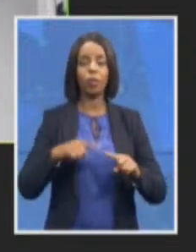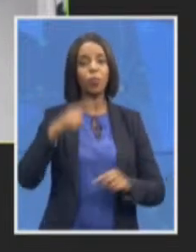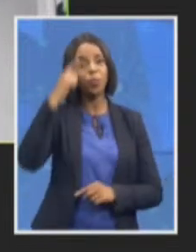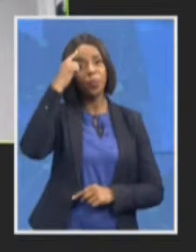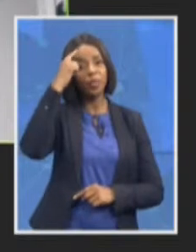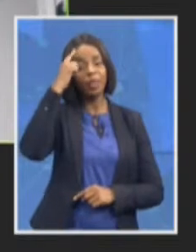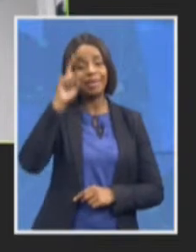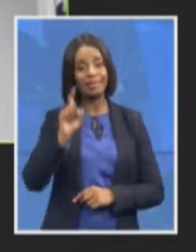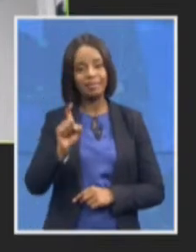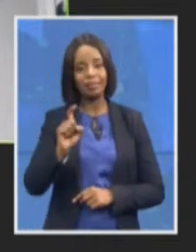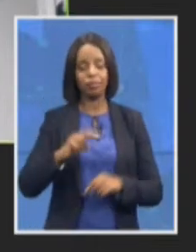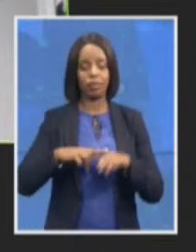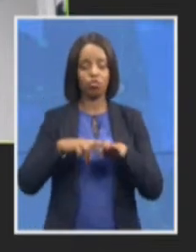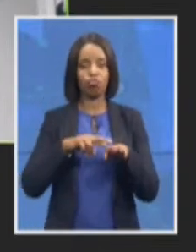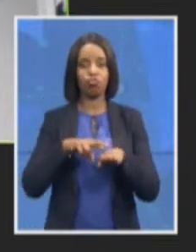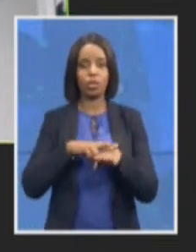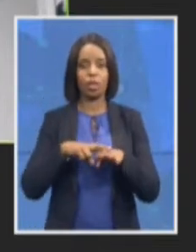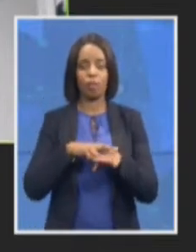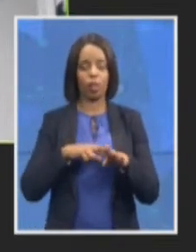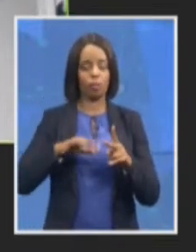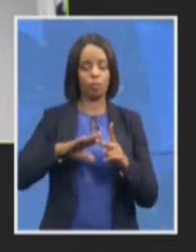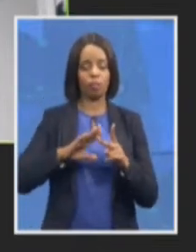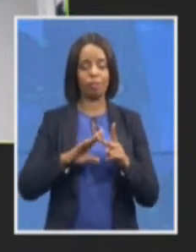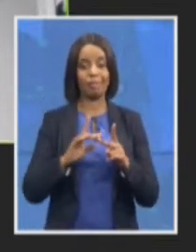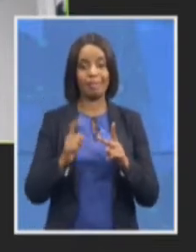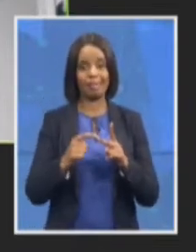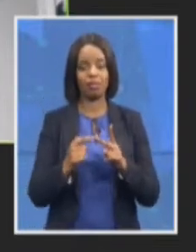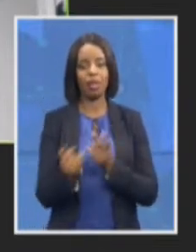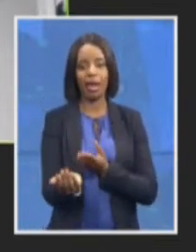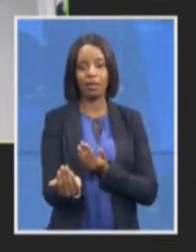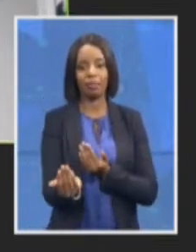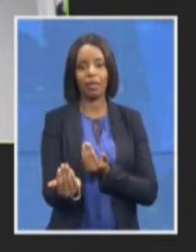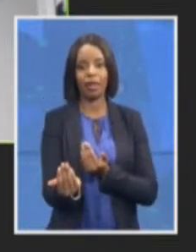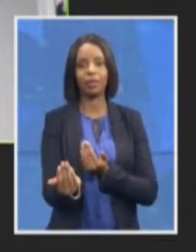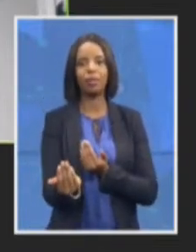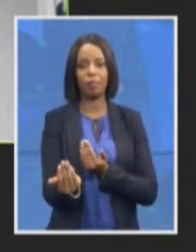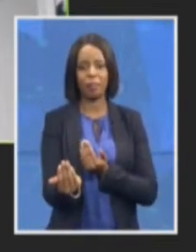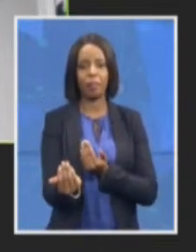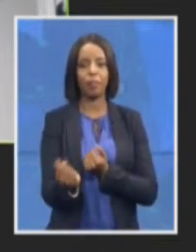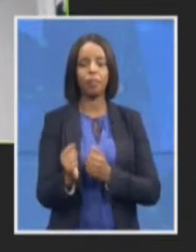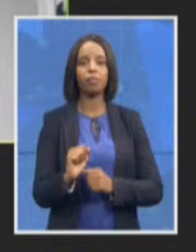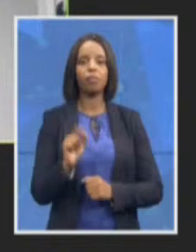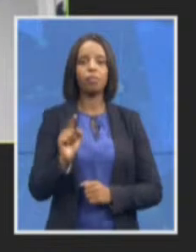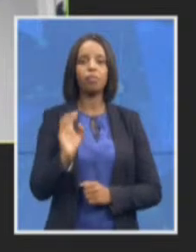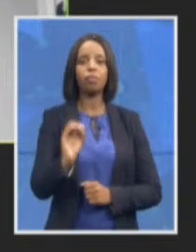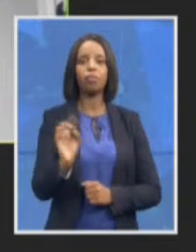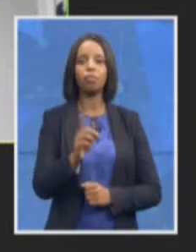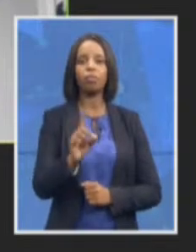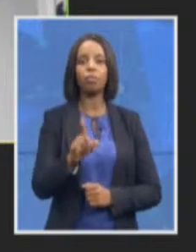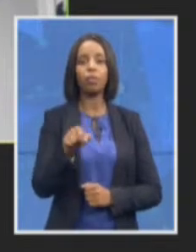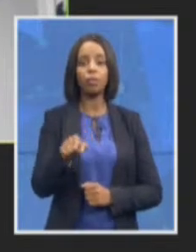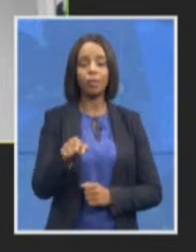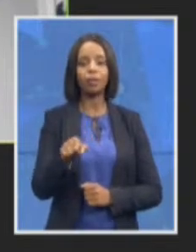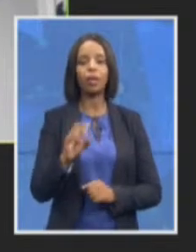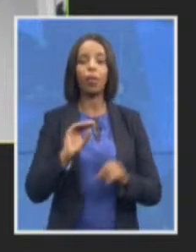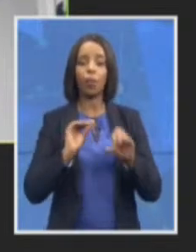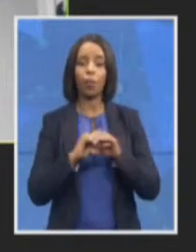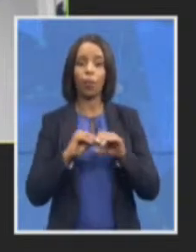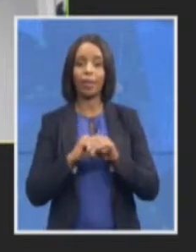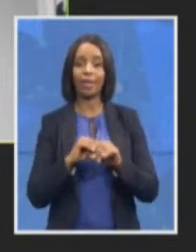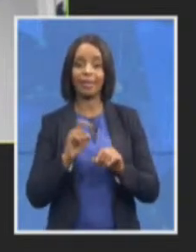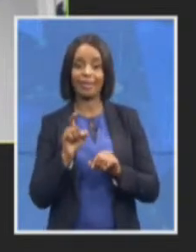in the context of the ID we have to remember where the ID started it started